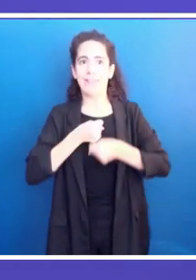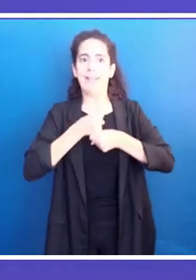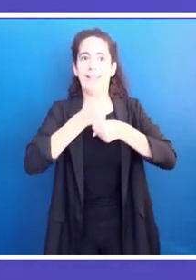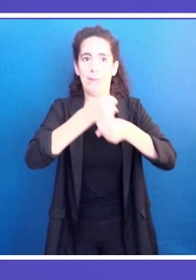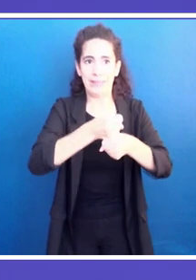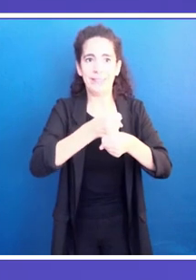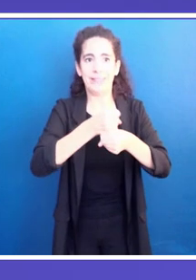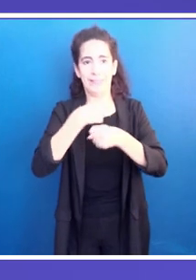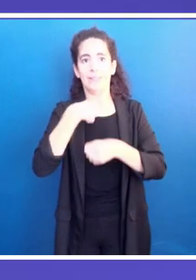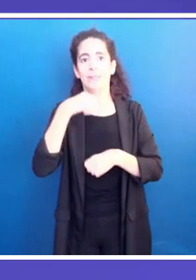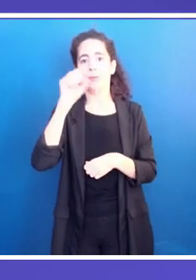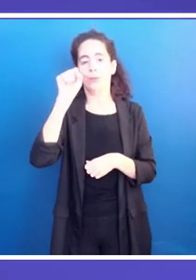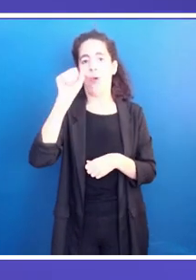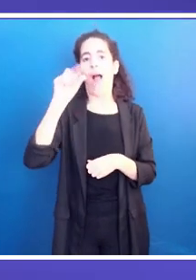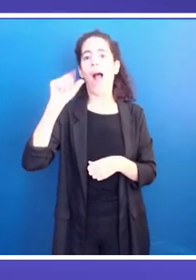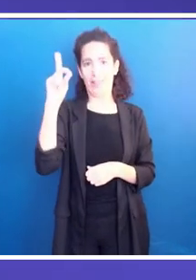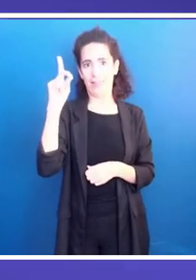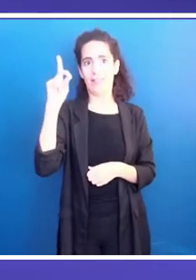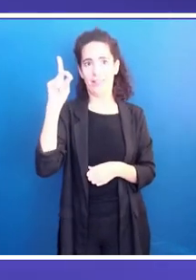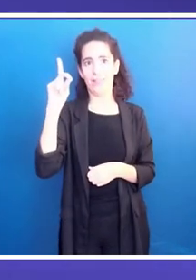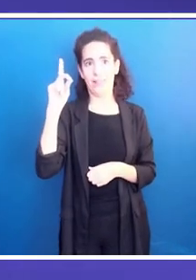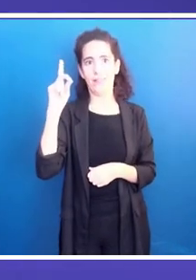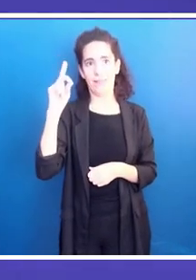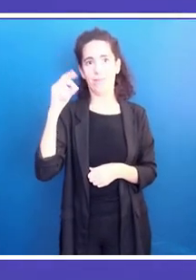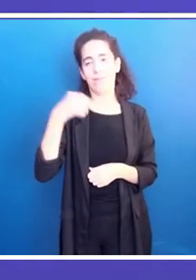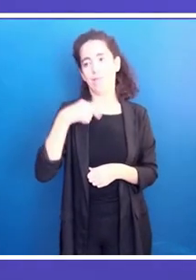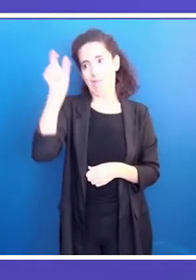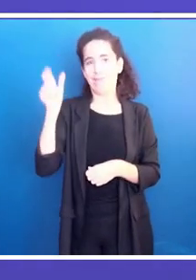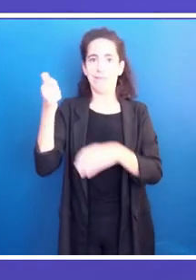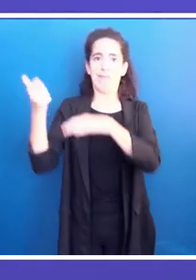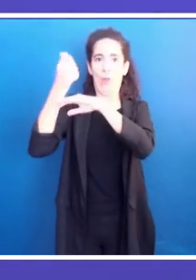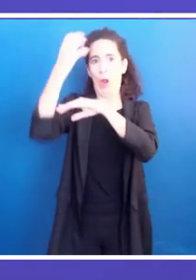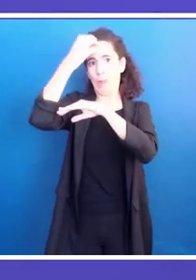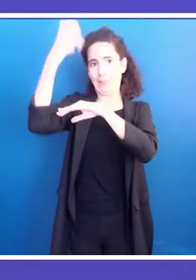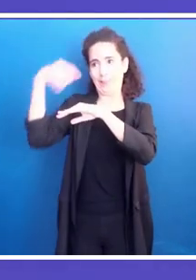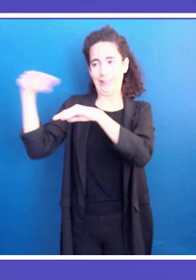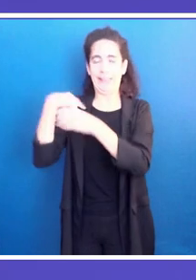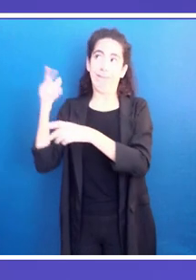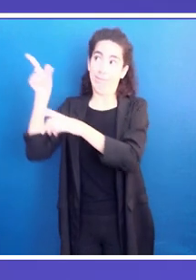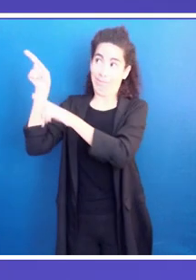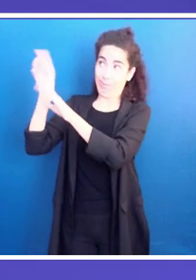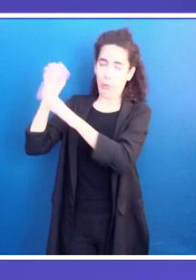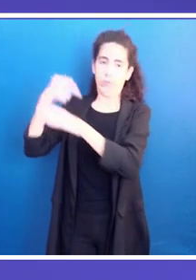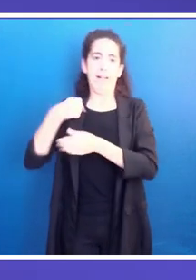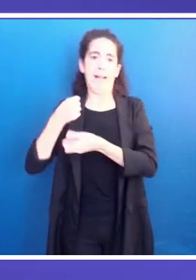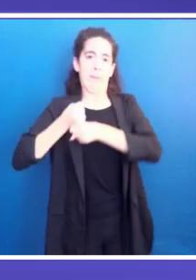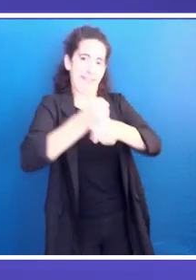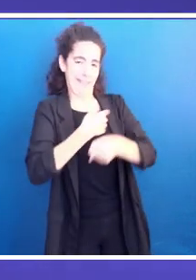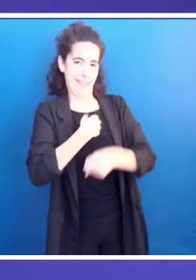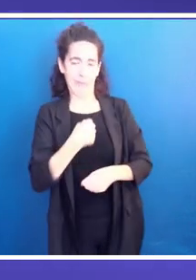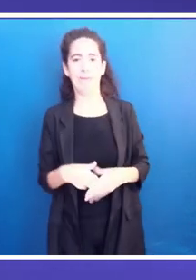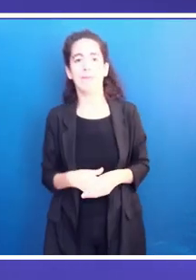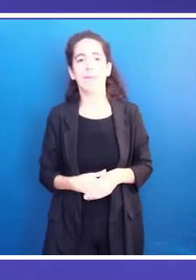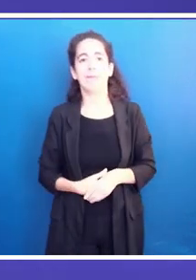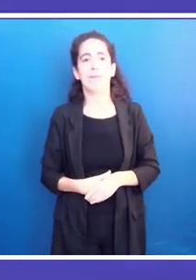Allow me first and foremost to express my deepest thanks to the organizers of this event for inviting us to attend. And